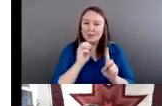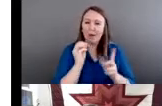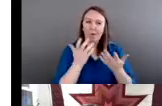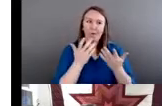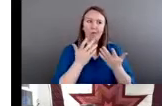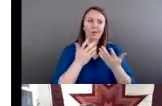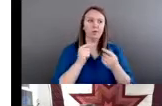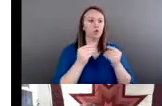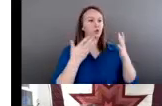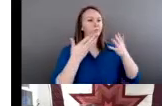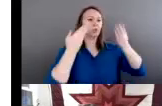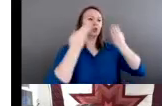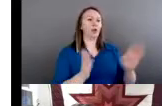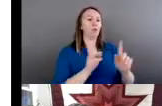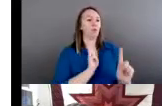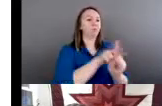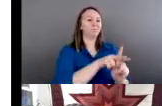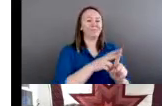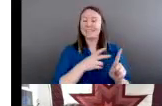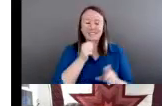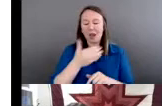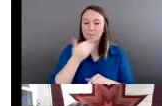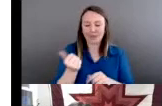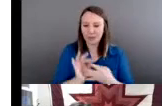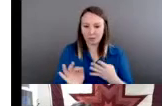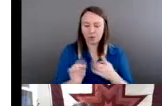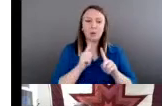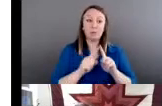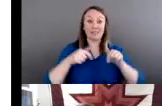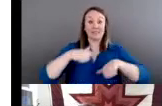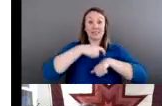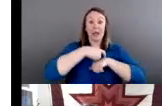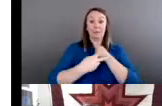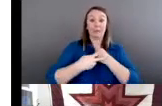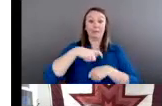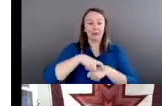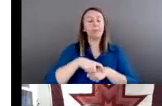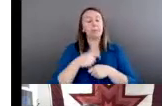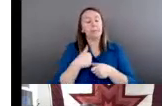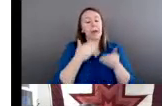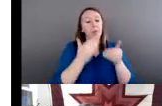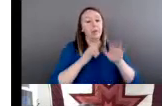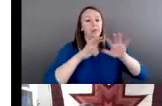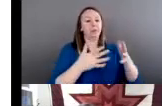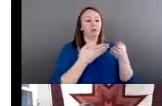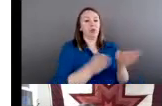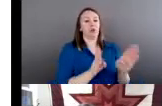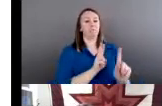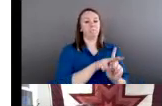for the purposes of time, that's what I'm going to do. So please keep in mind that not all tribes are the same,